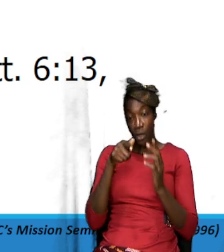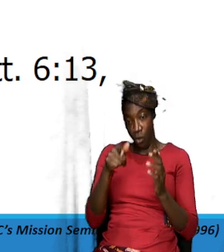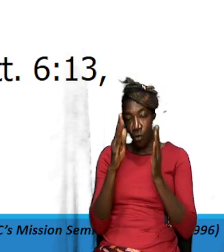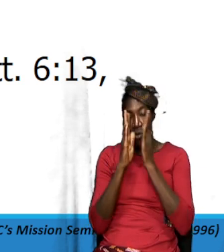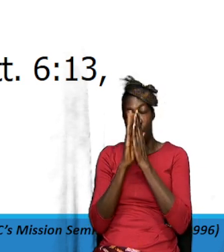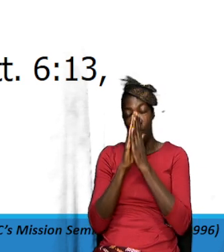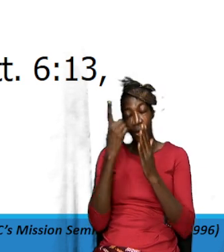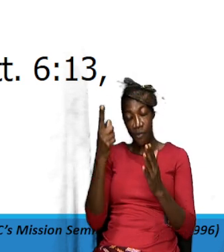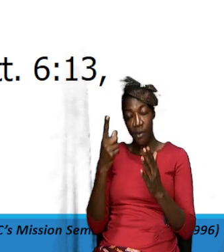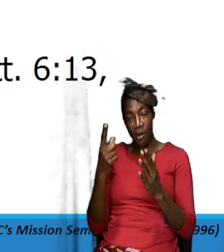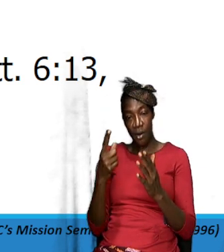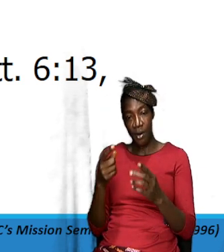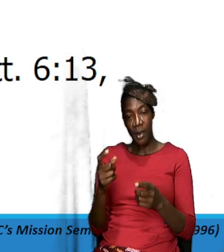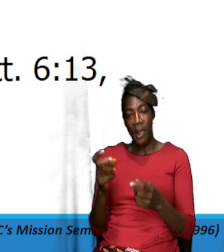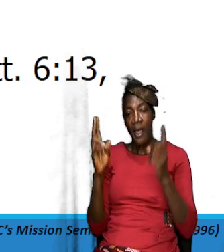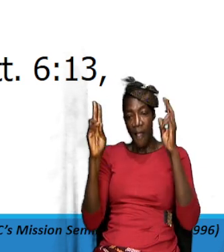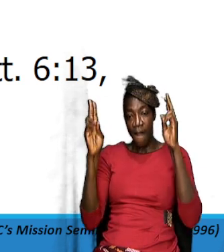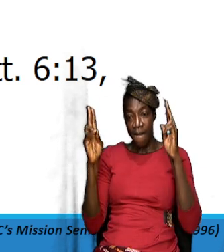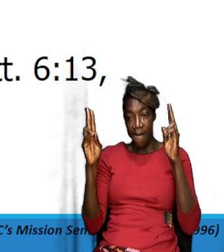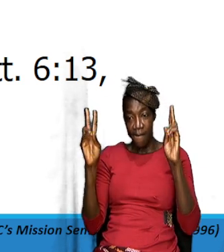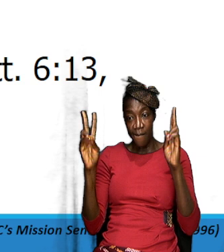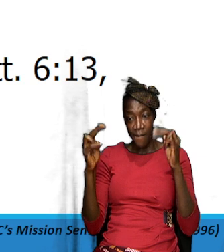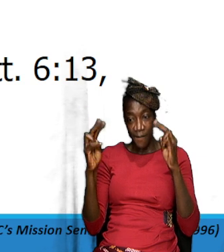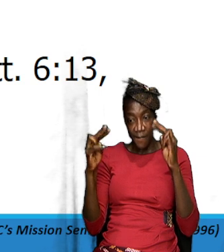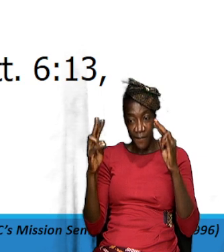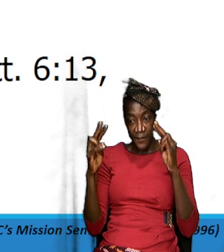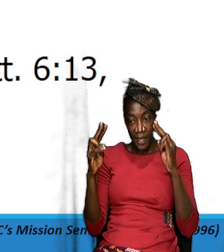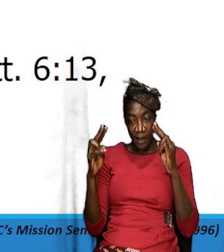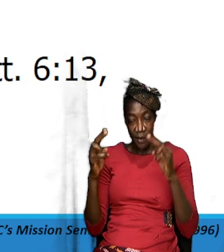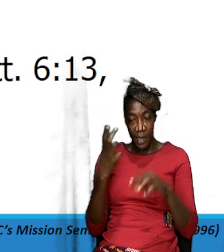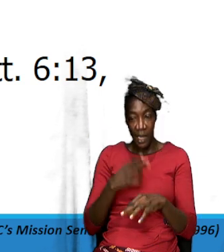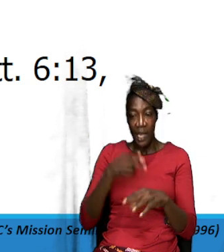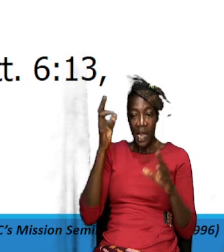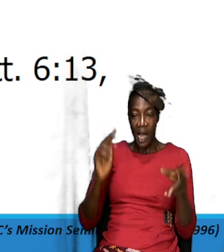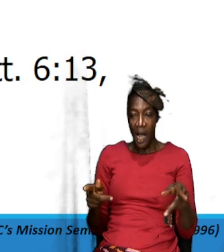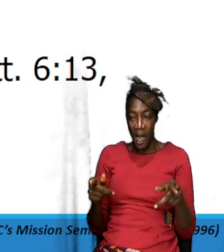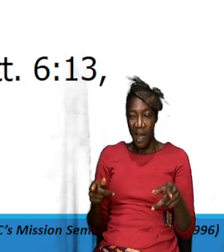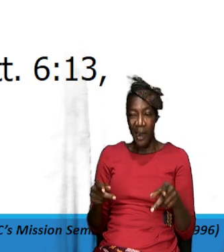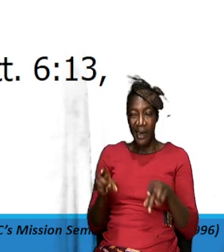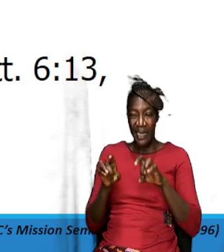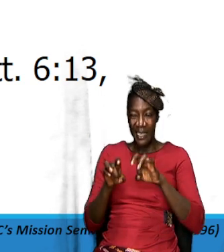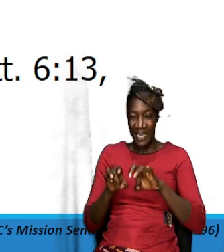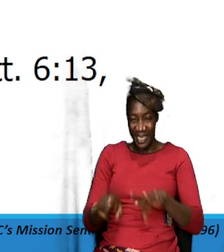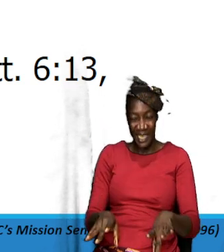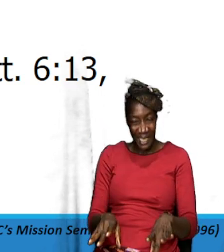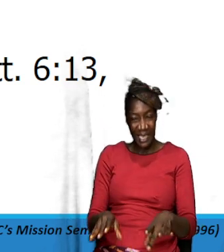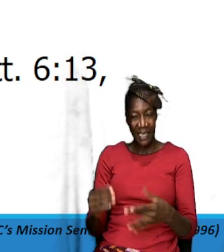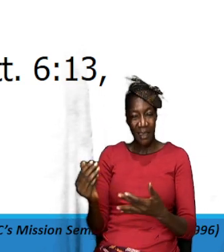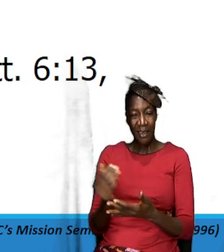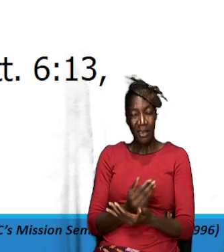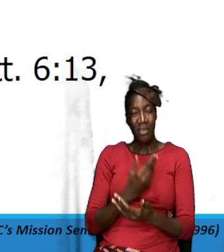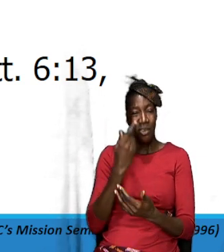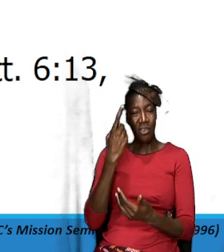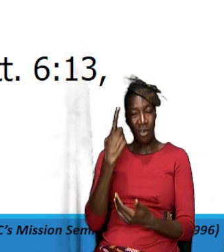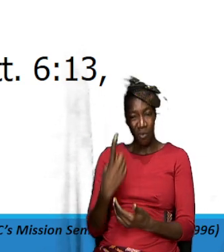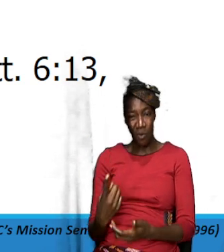it is very hard to hate someone that you are praying for you praying that God will bless them that